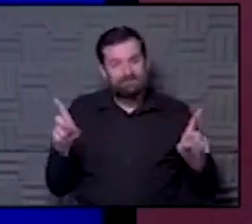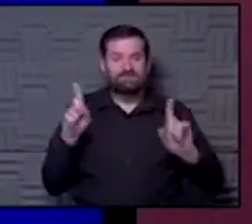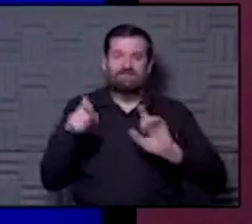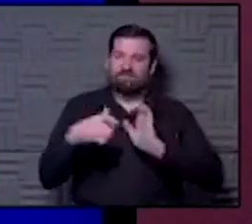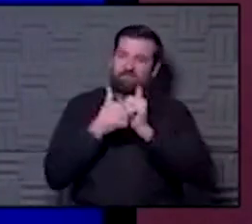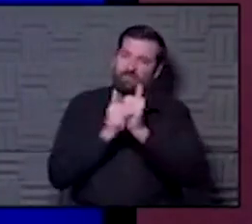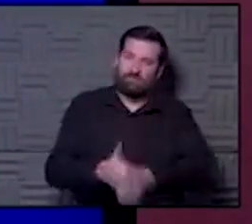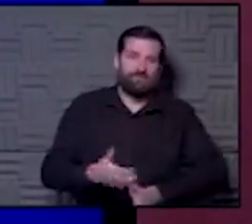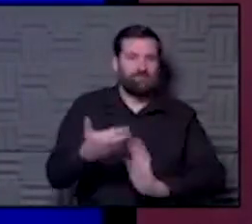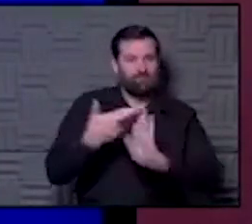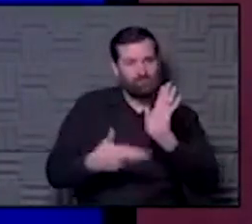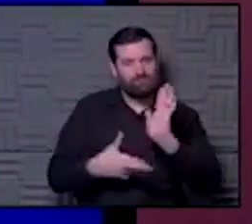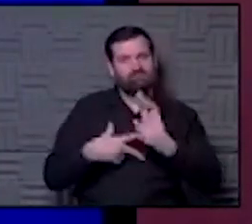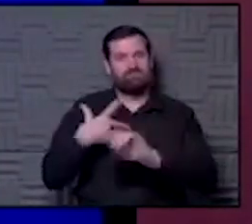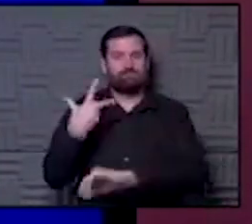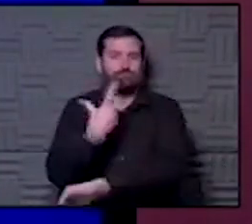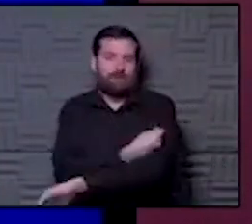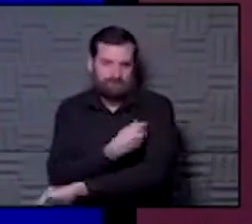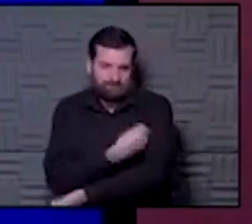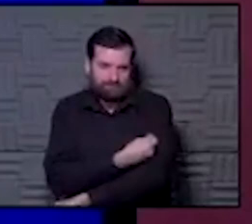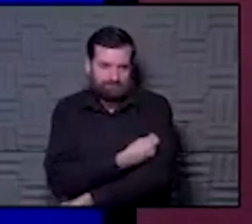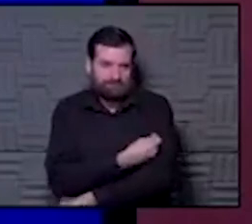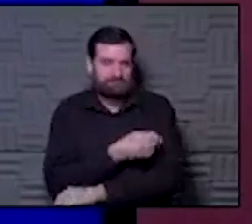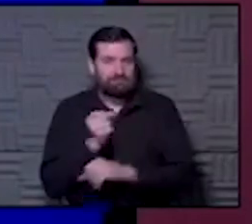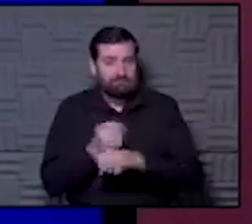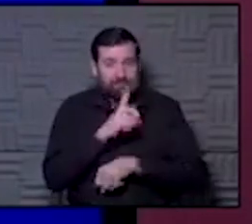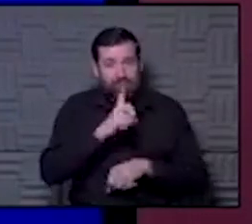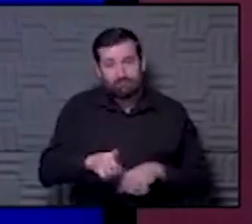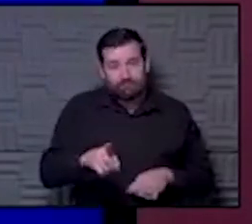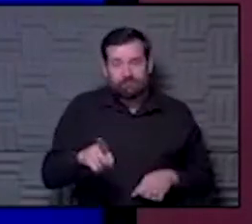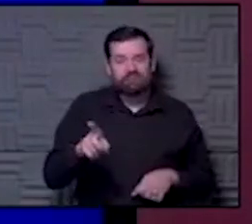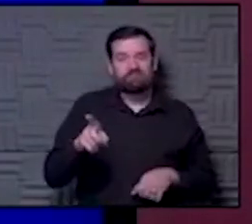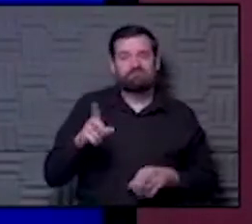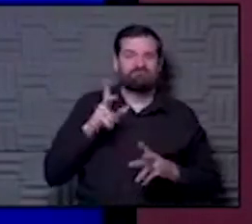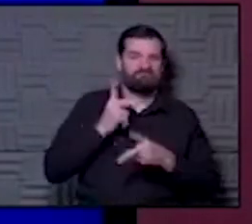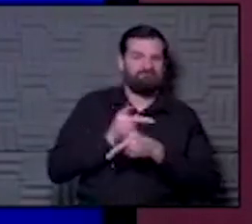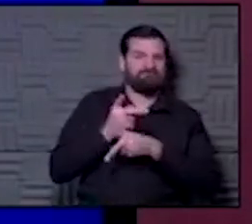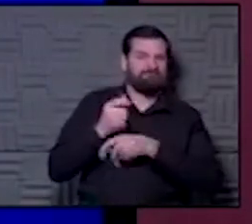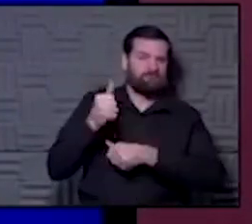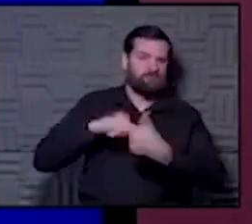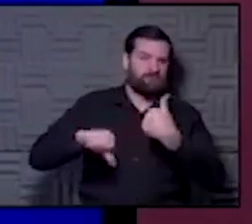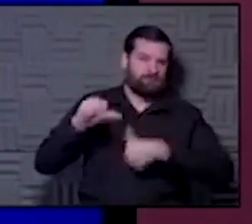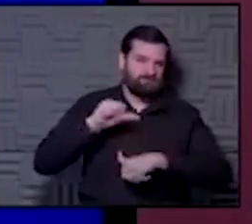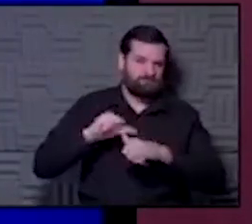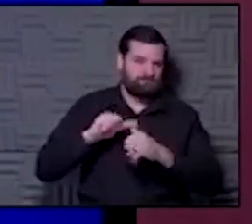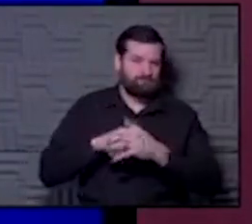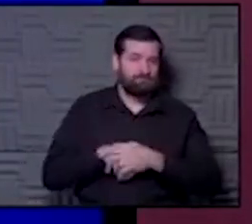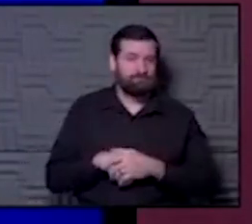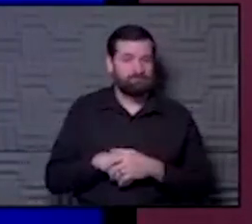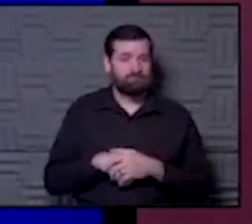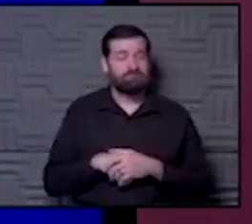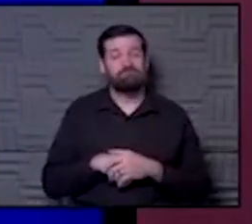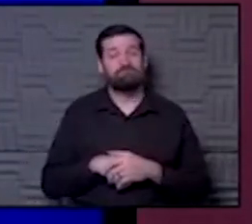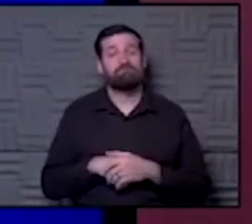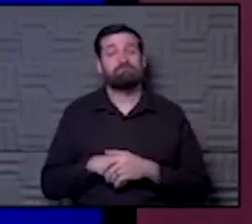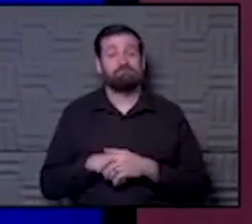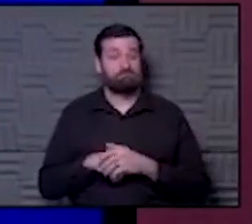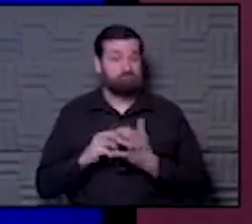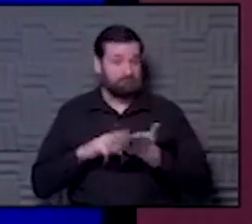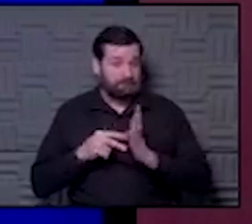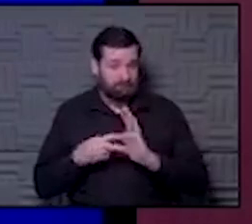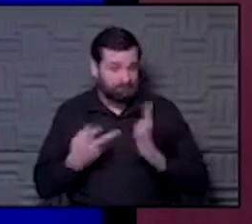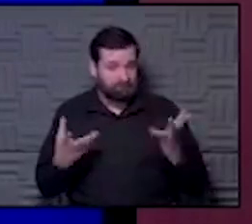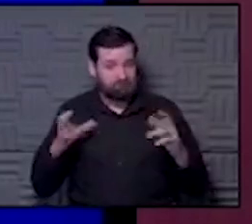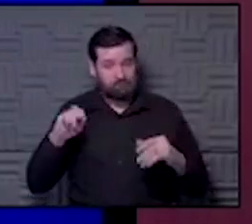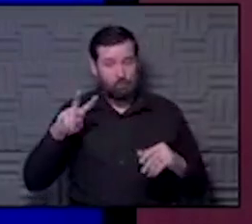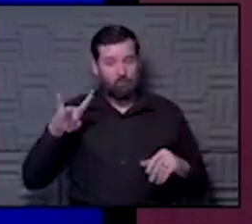the rules, getting our shots, and making sure we take care of each other. And that way, we can make sure that